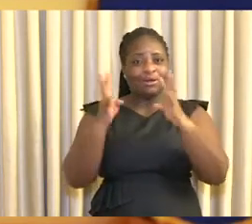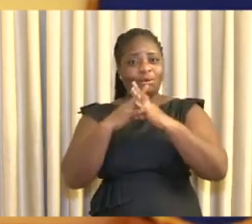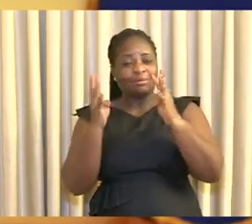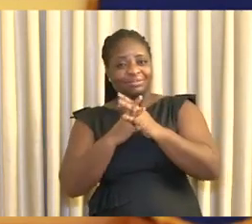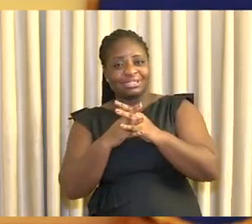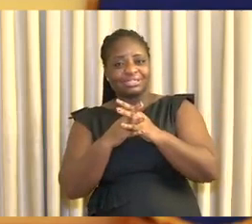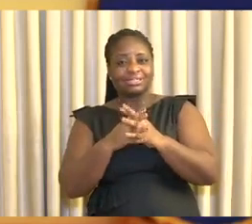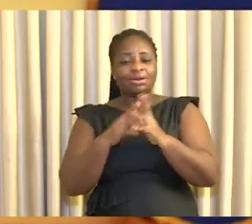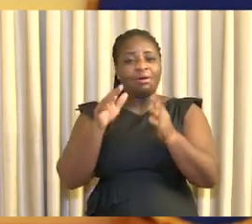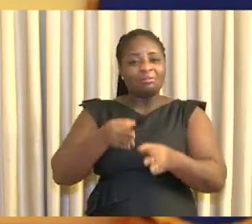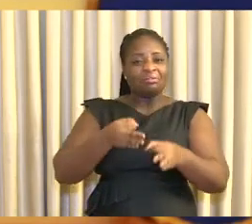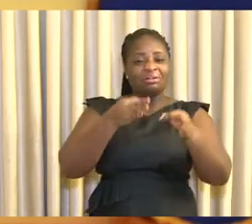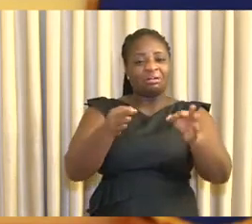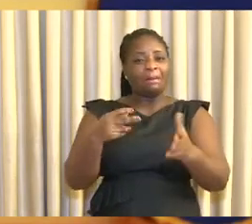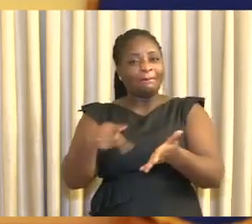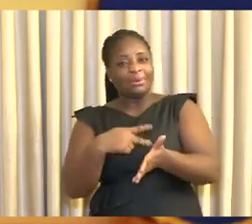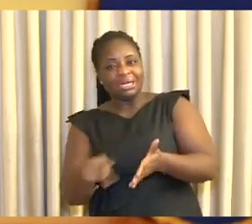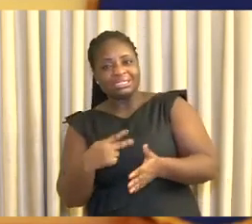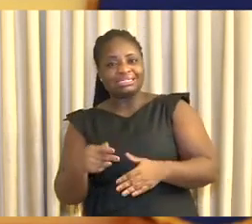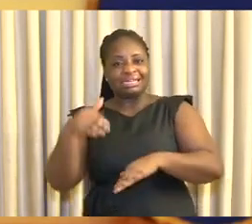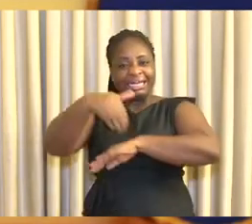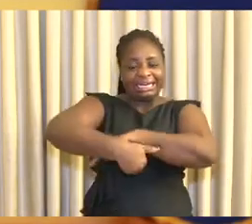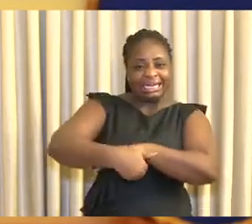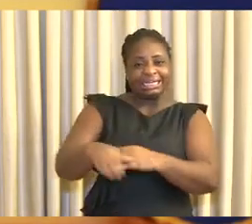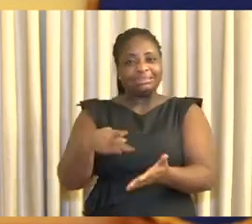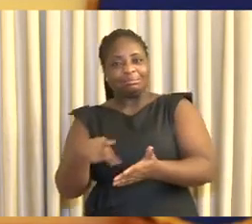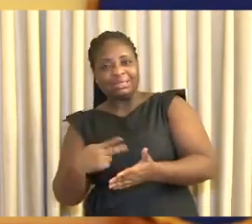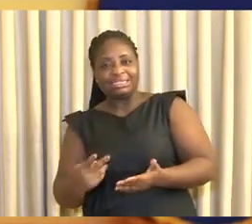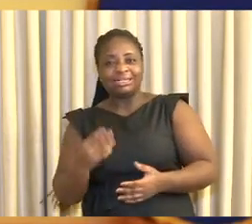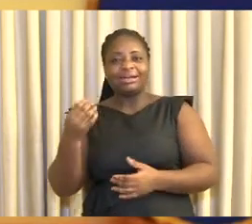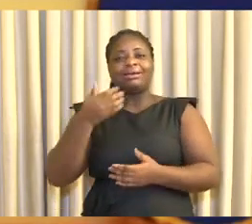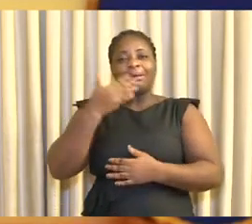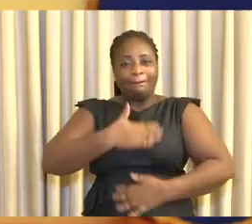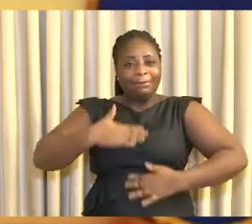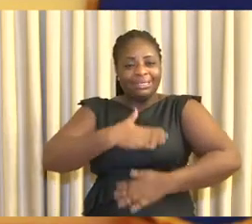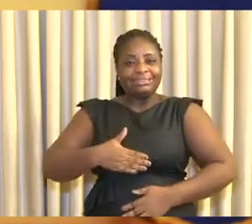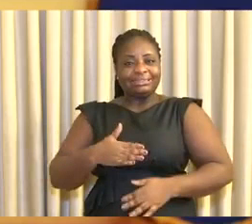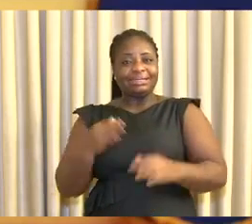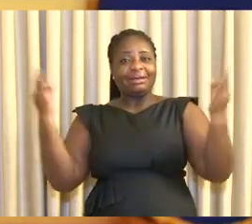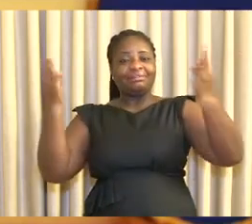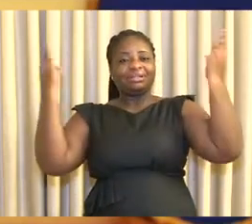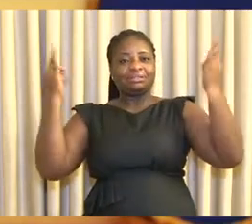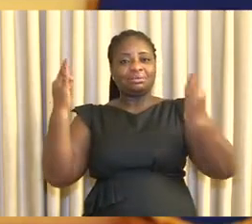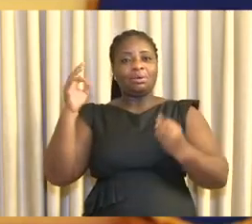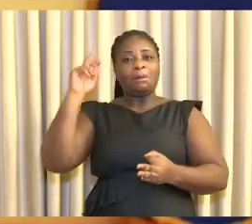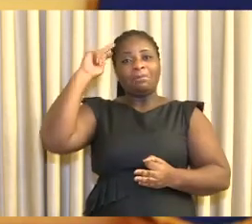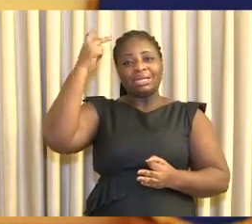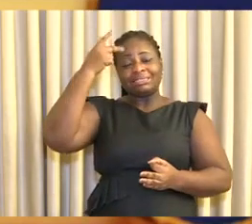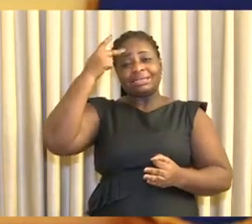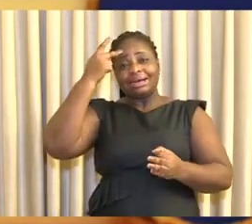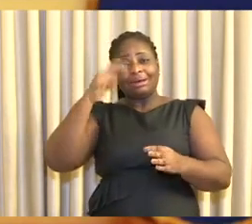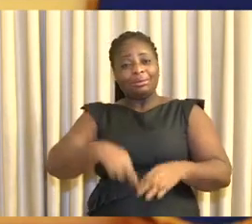workshops, funerals, parties, nightclubs, drinking spots, beaches, festivals, political rallies, religious